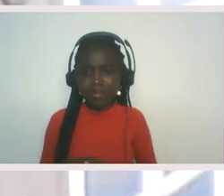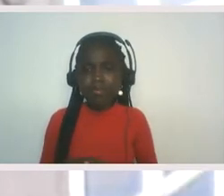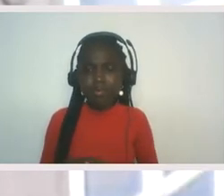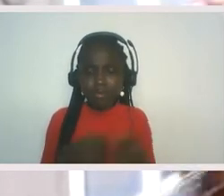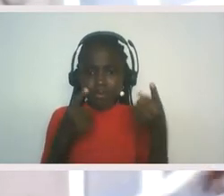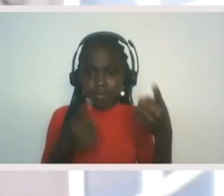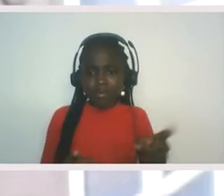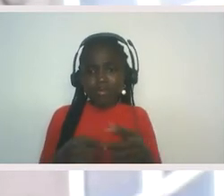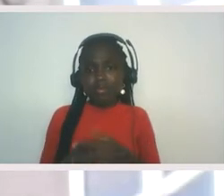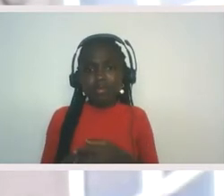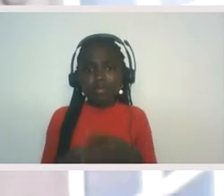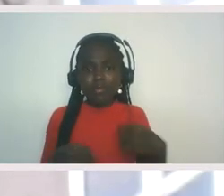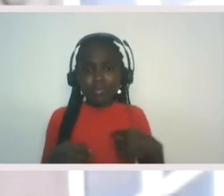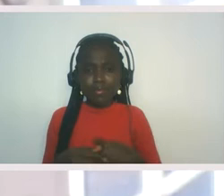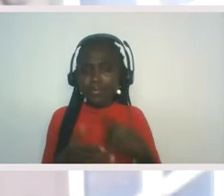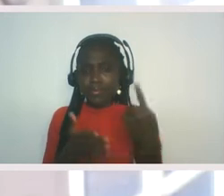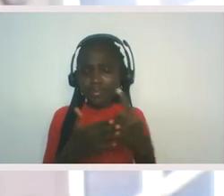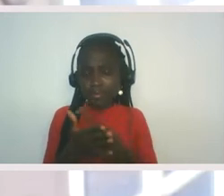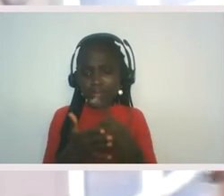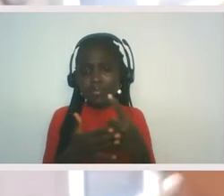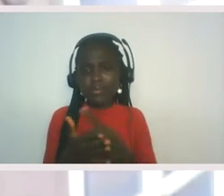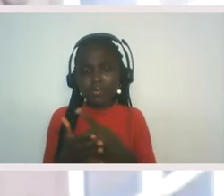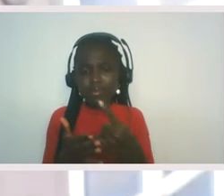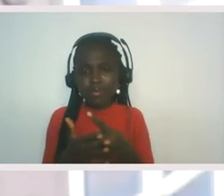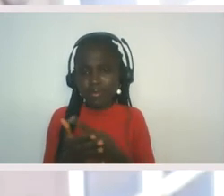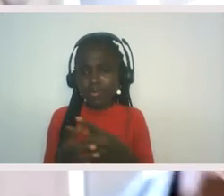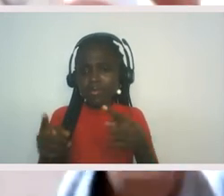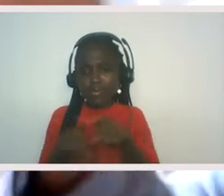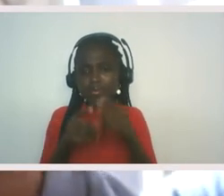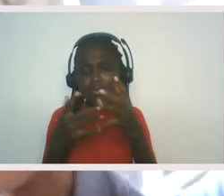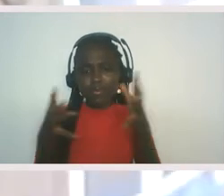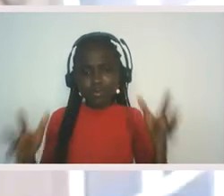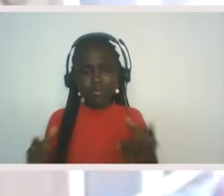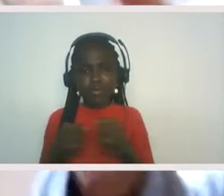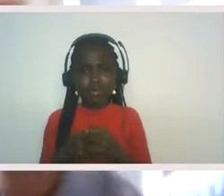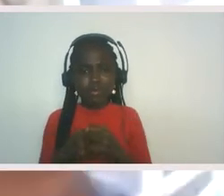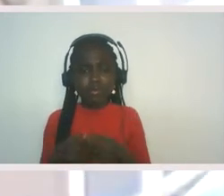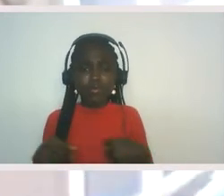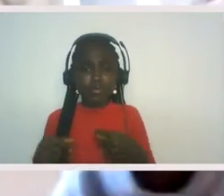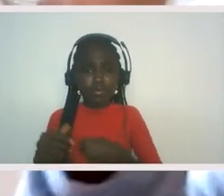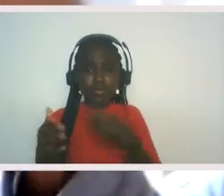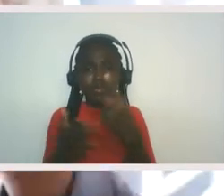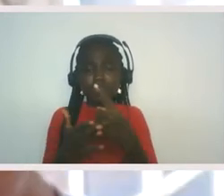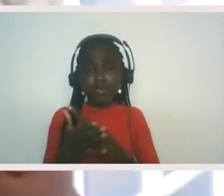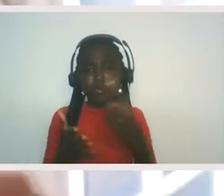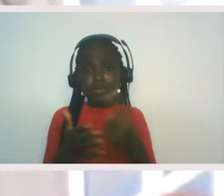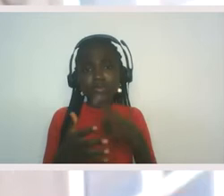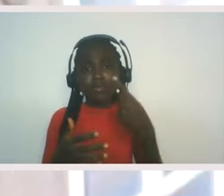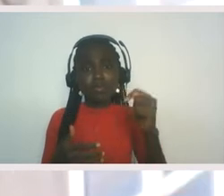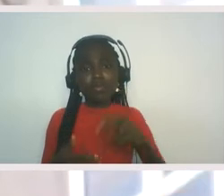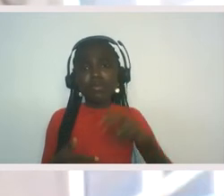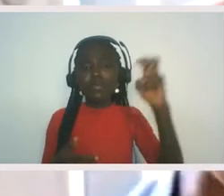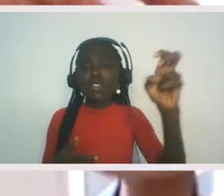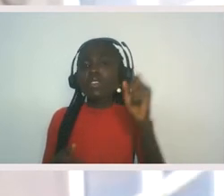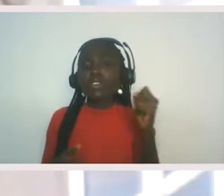uh, similar, I think, uh, as you were talking about the journey of decolonization of one's